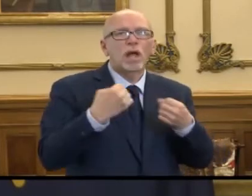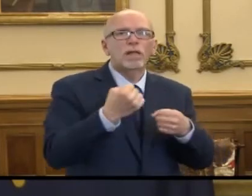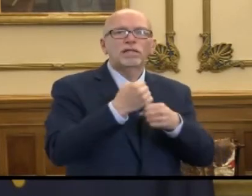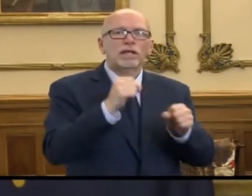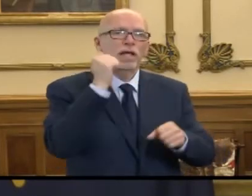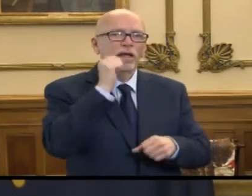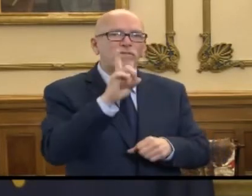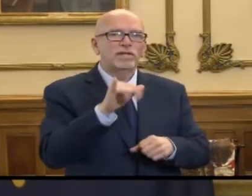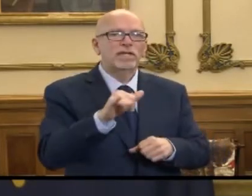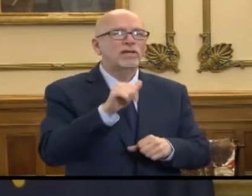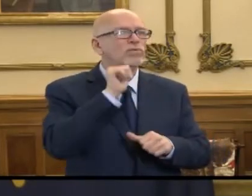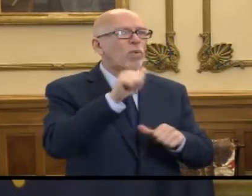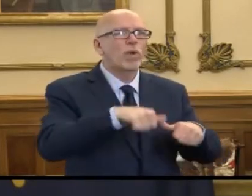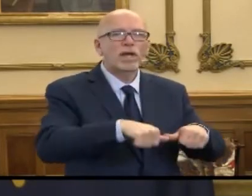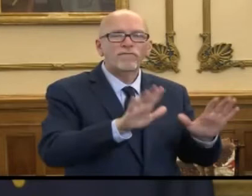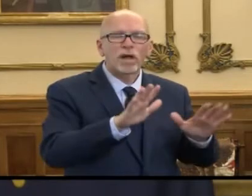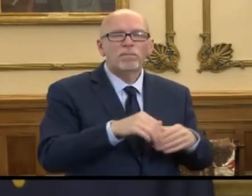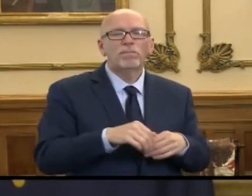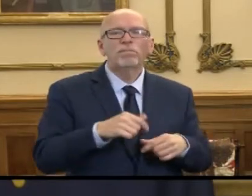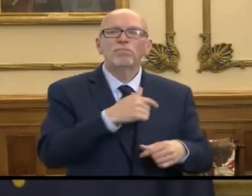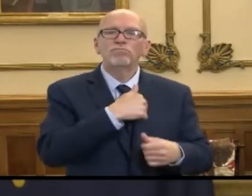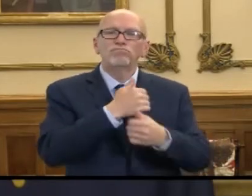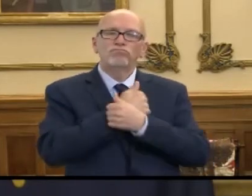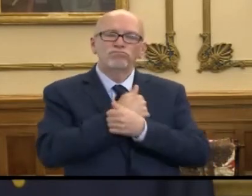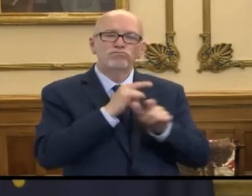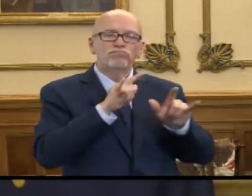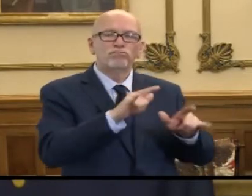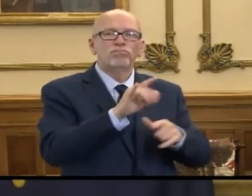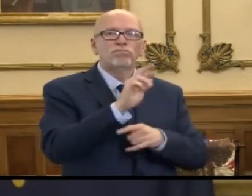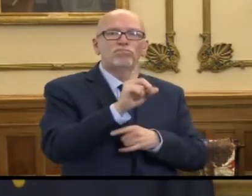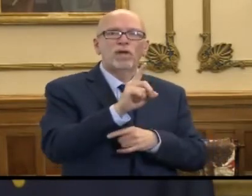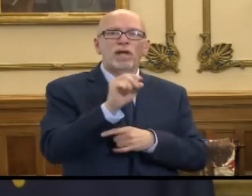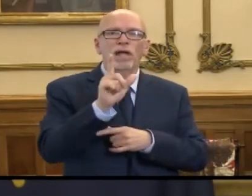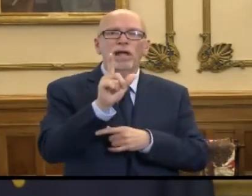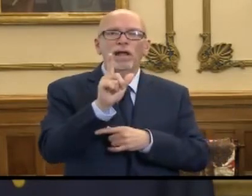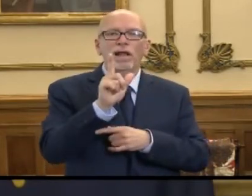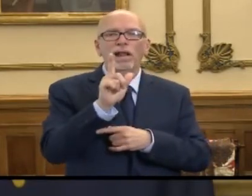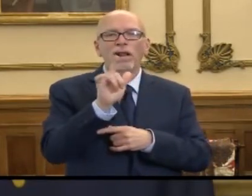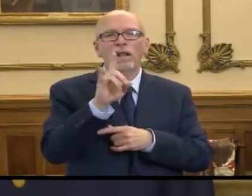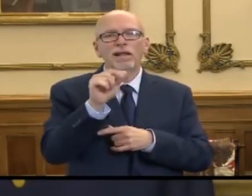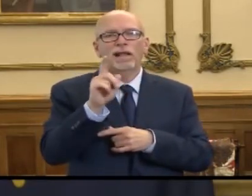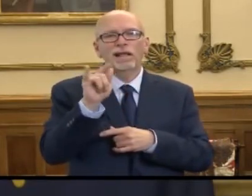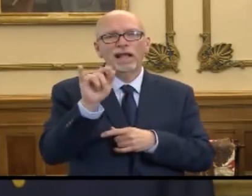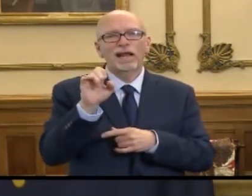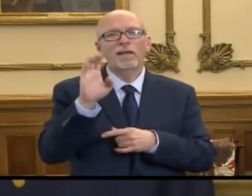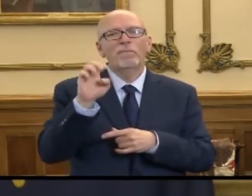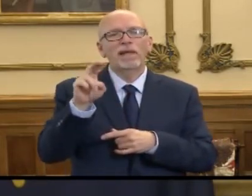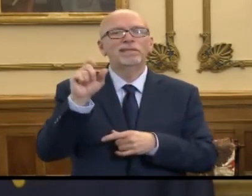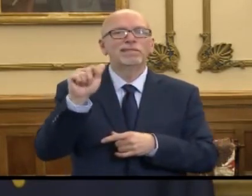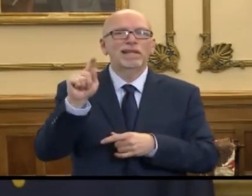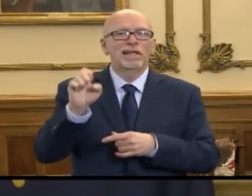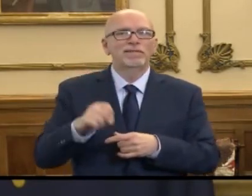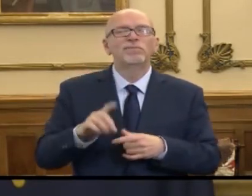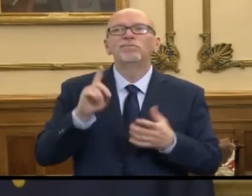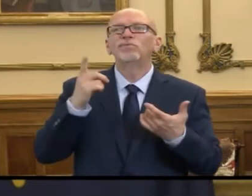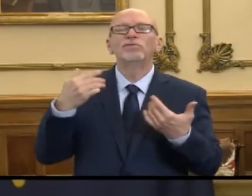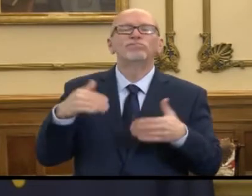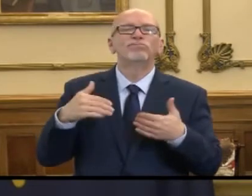Please don't give up. All our love, Brad, Emily, Katie, and Ben Slade. I just don't think it could be said better